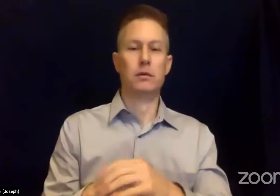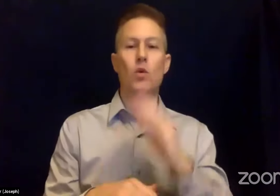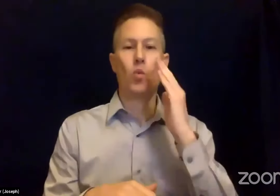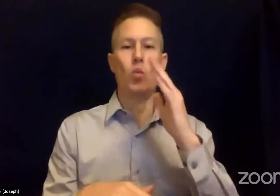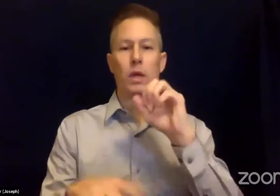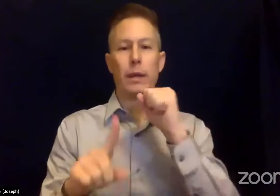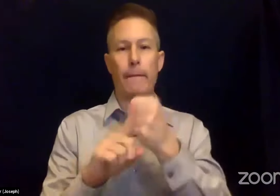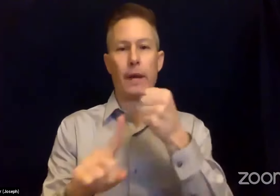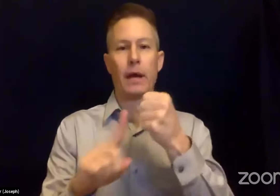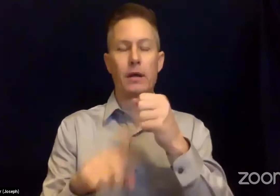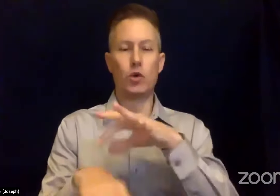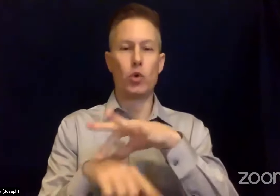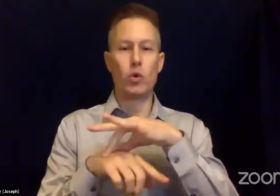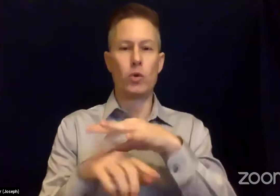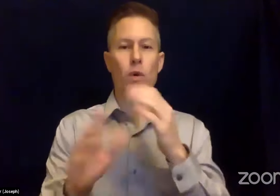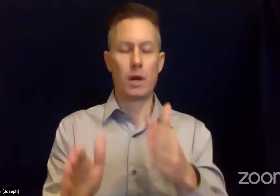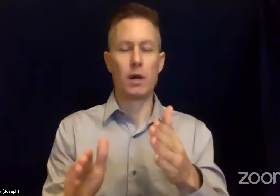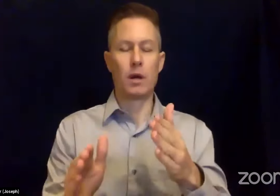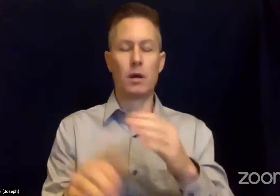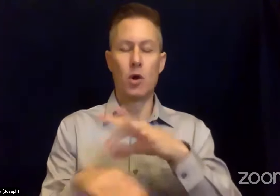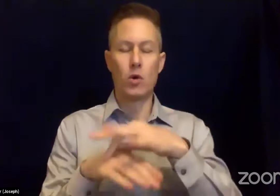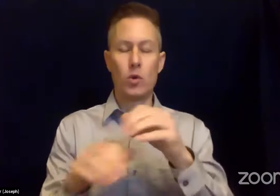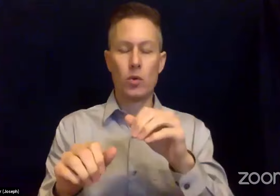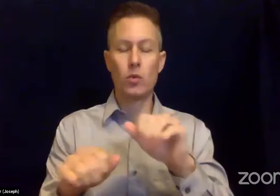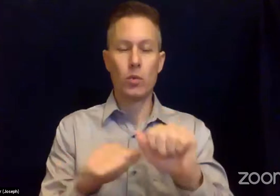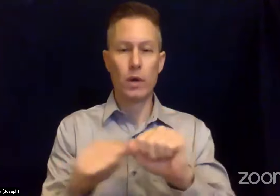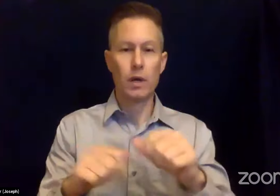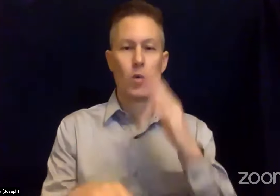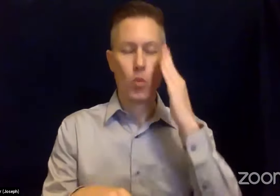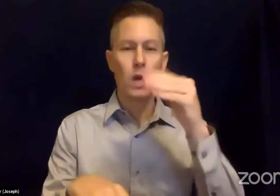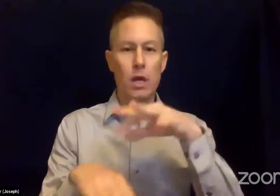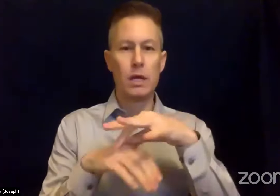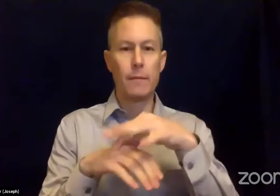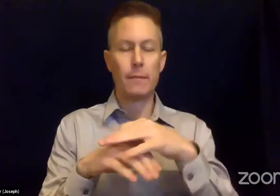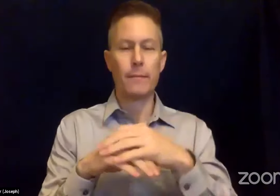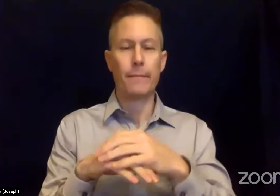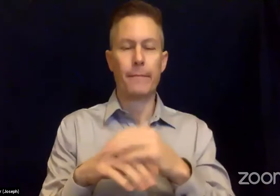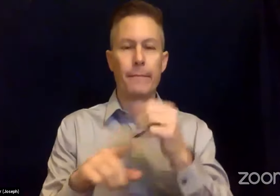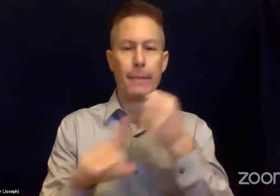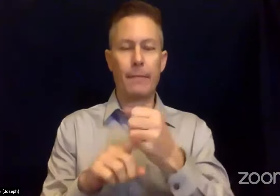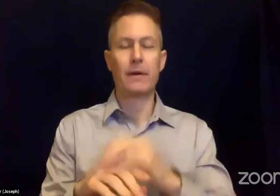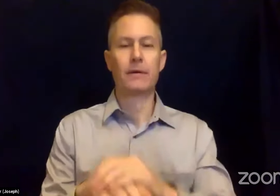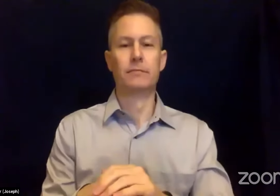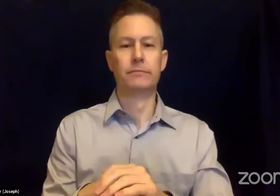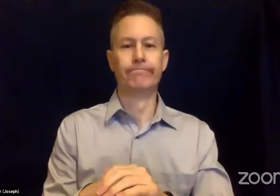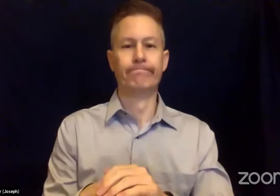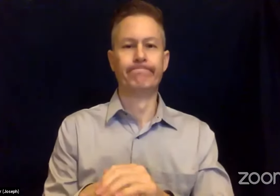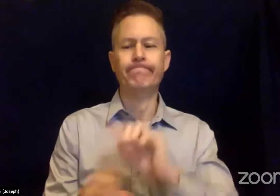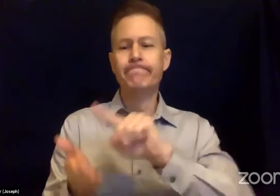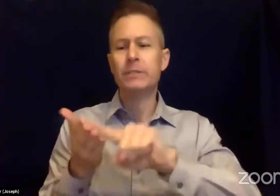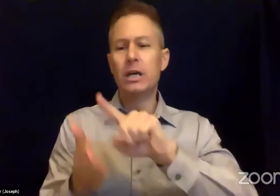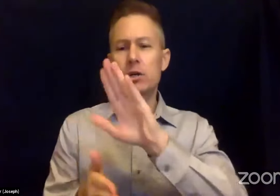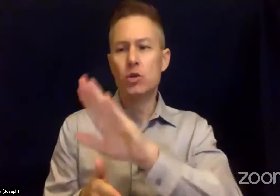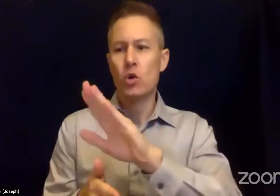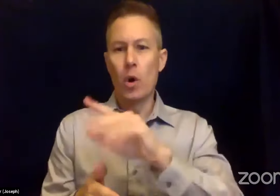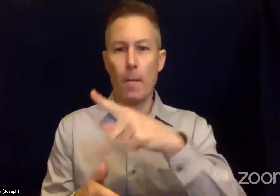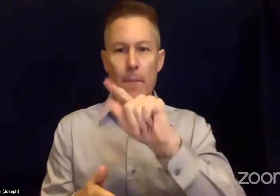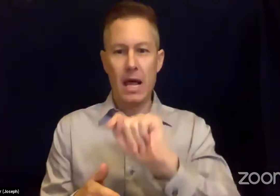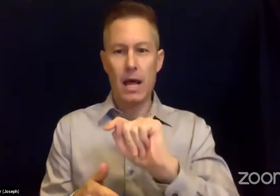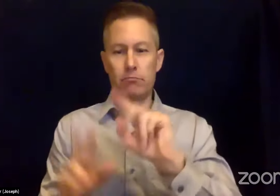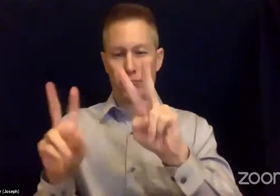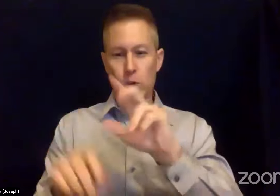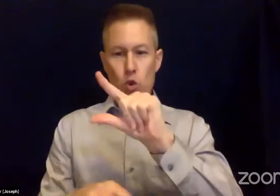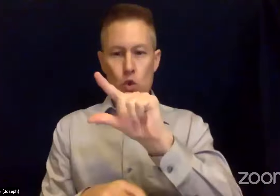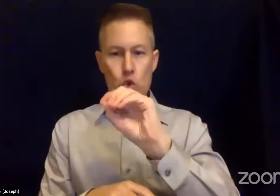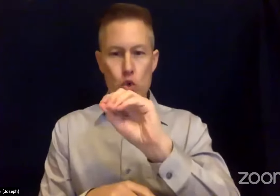earthquake. Now, don't forget to check your go bag and stay box to see if any supplies need